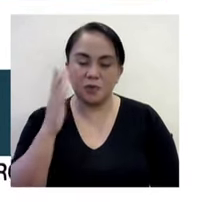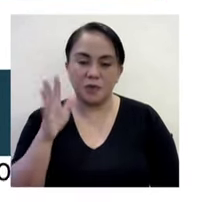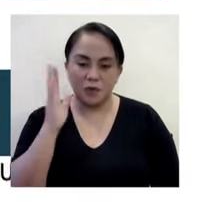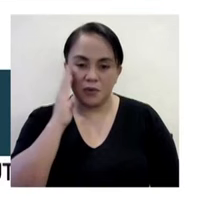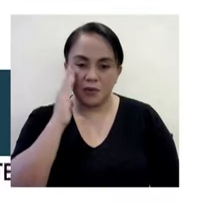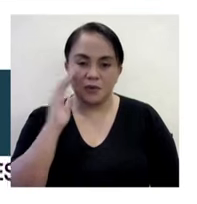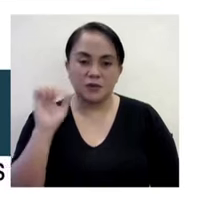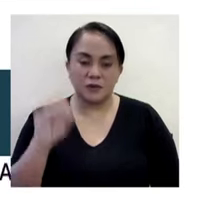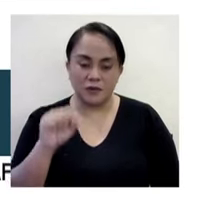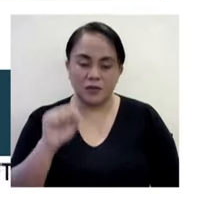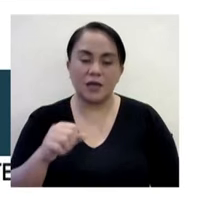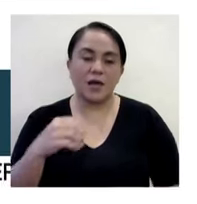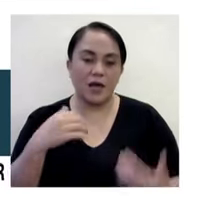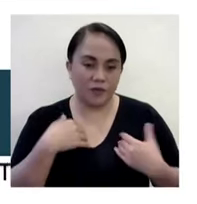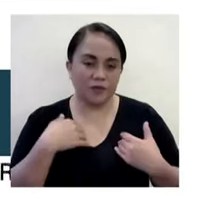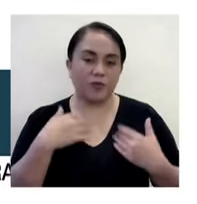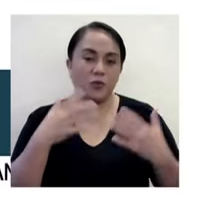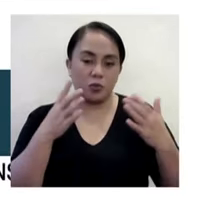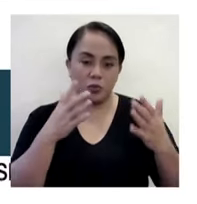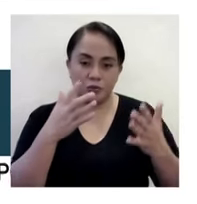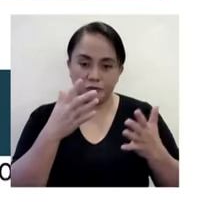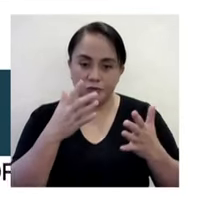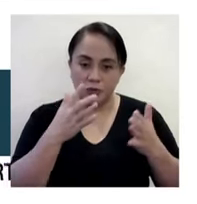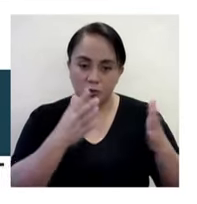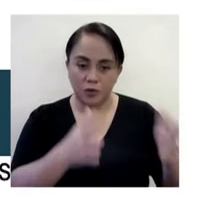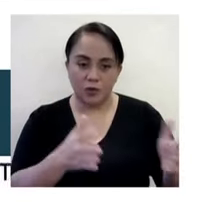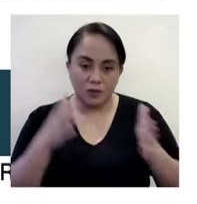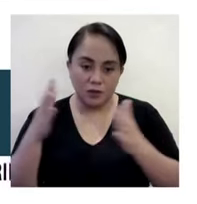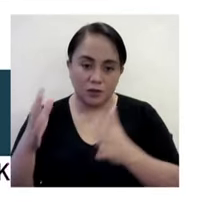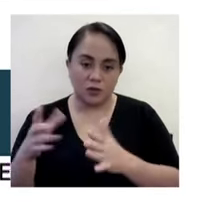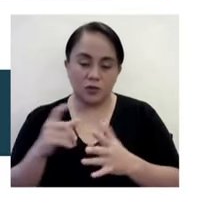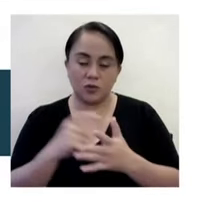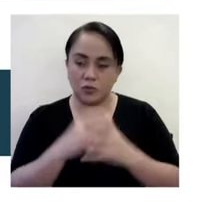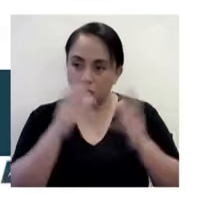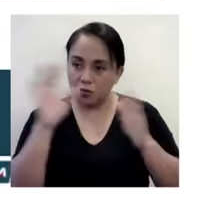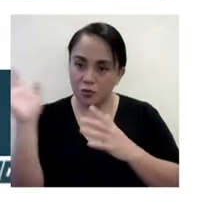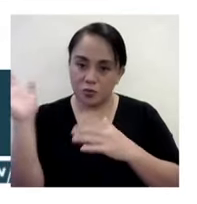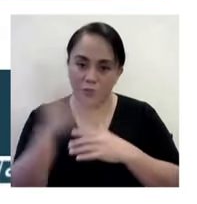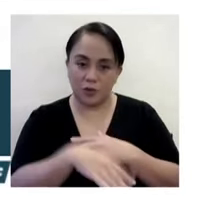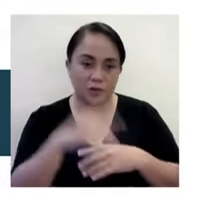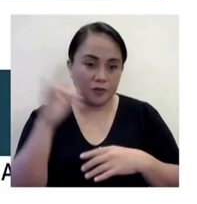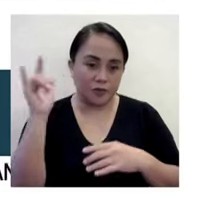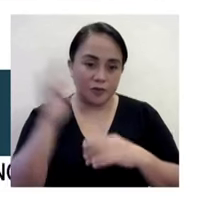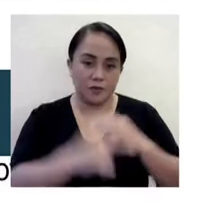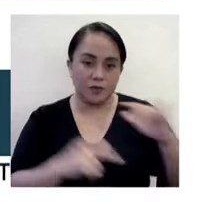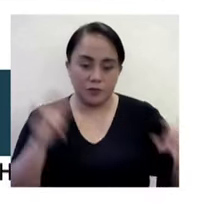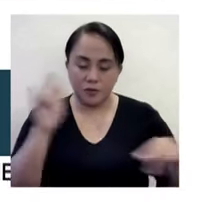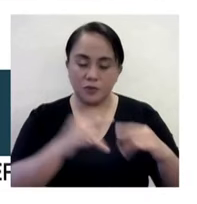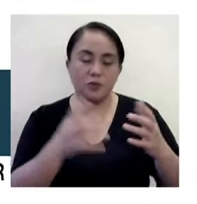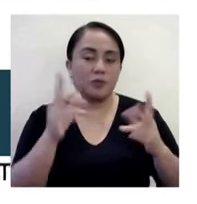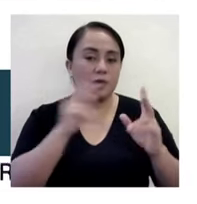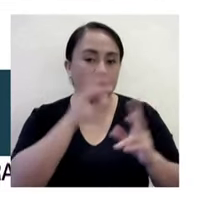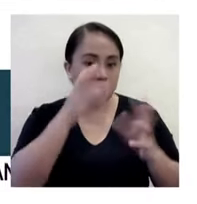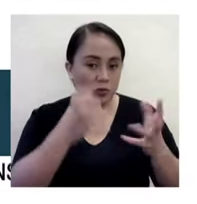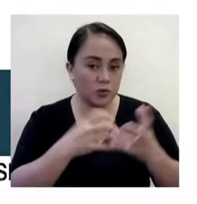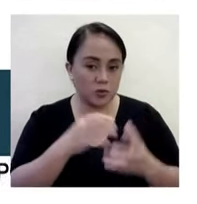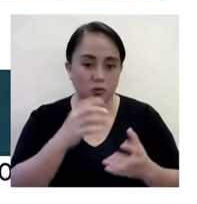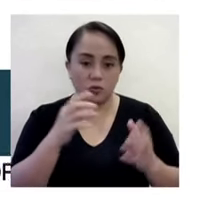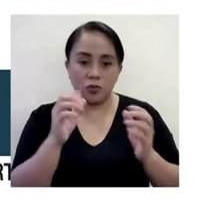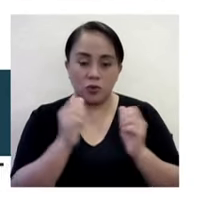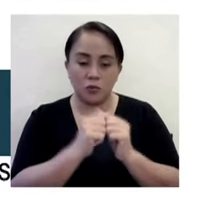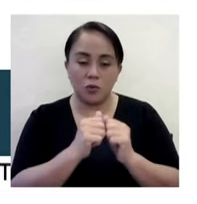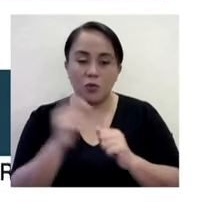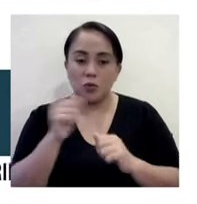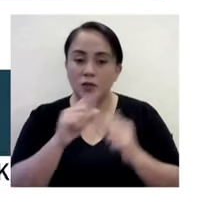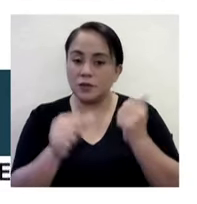course, there is going to be waves of repatriations from a lot of those Filipinos who would wish to come home. What kind of